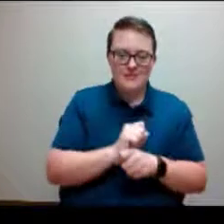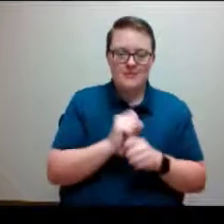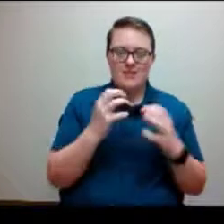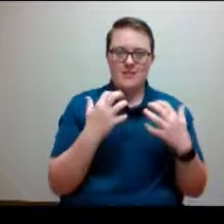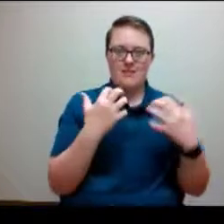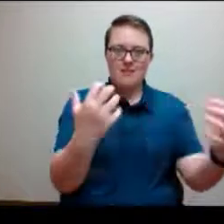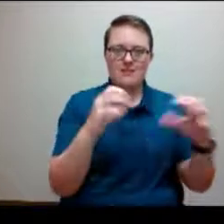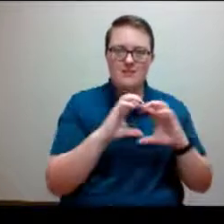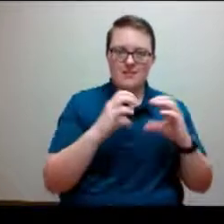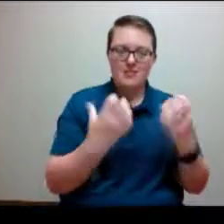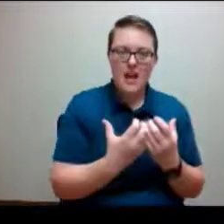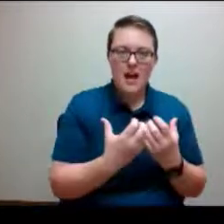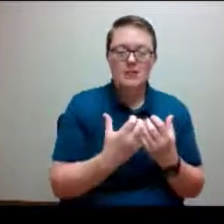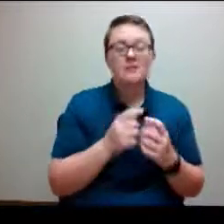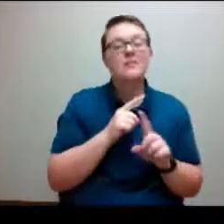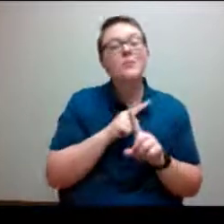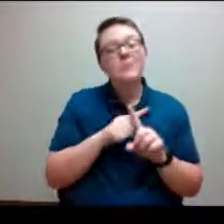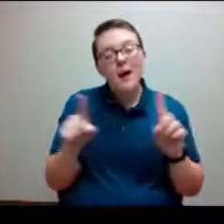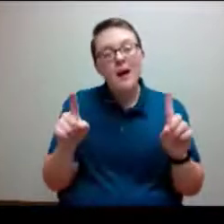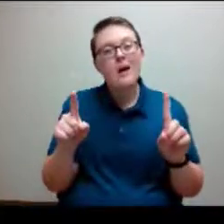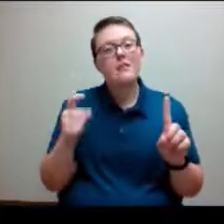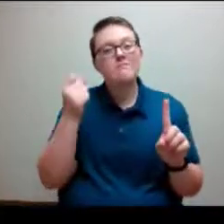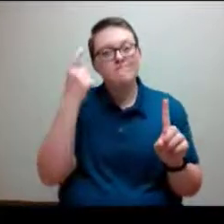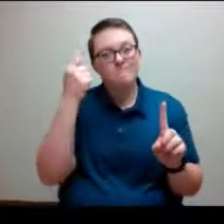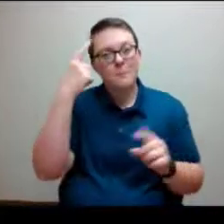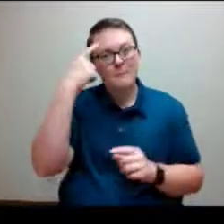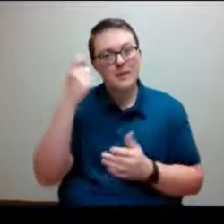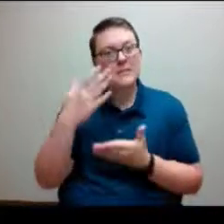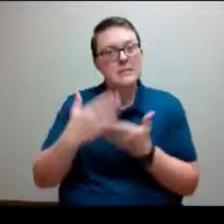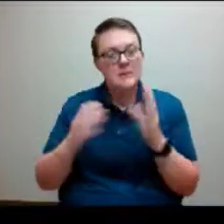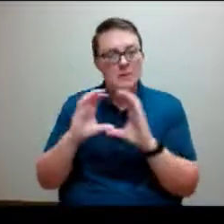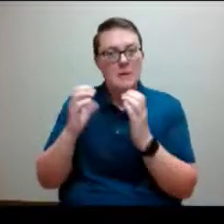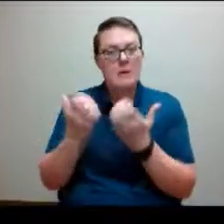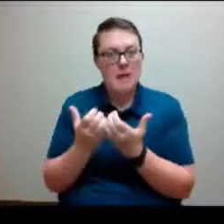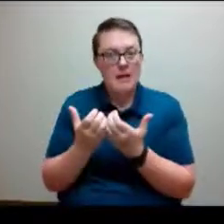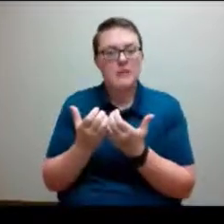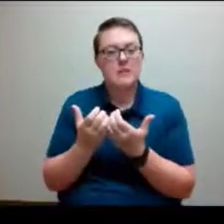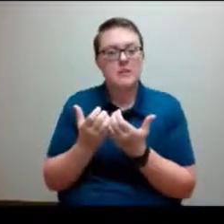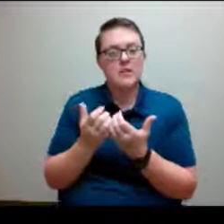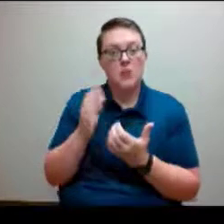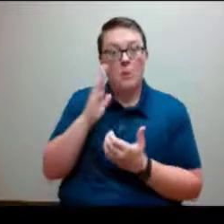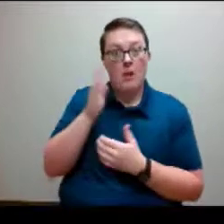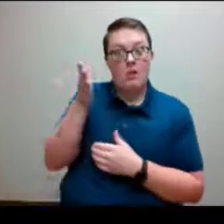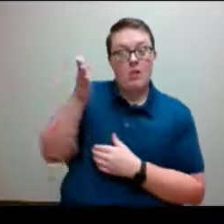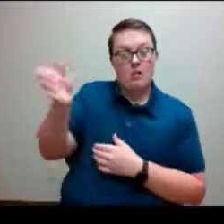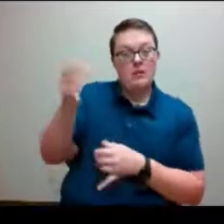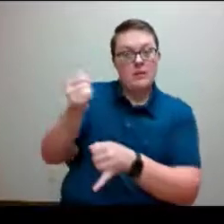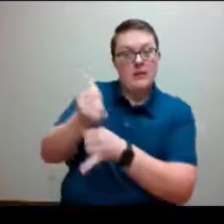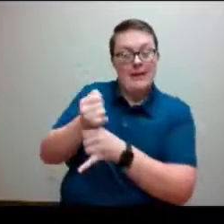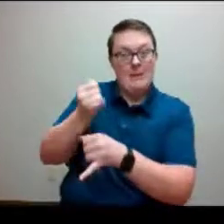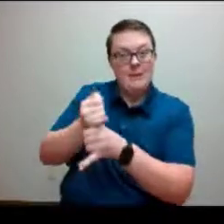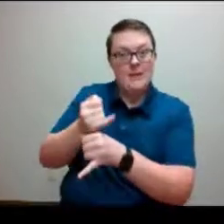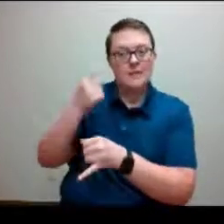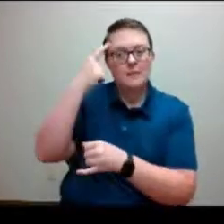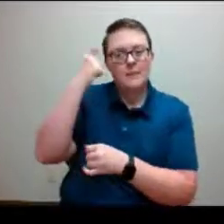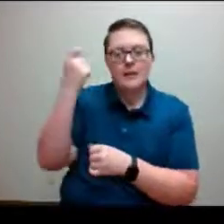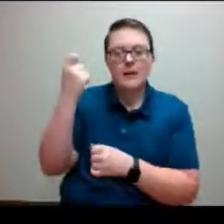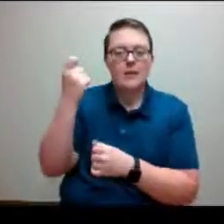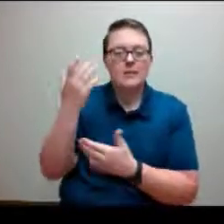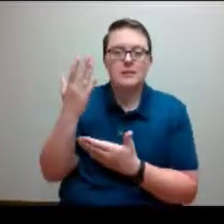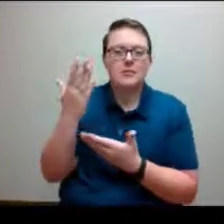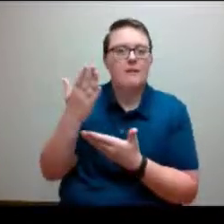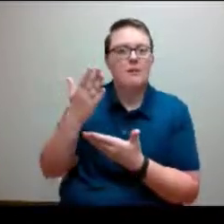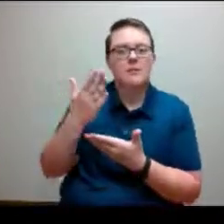given that we are going to have some of our classes that are conducted in person due to some capabilities